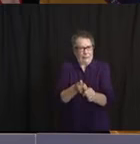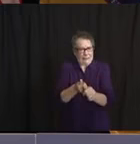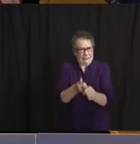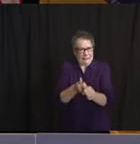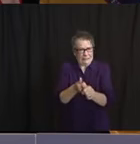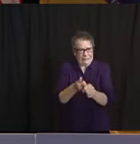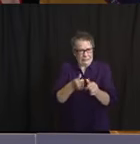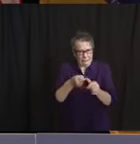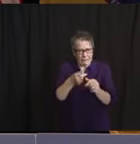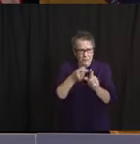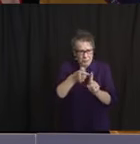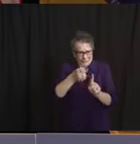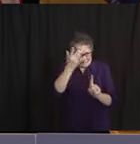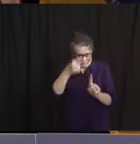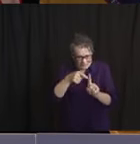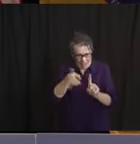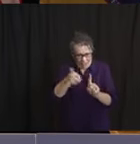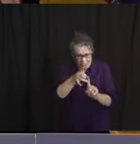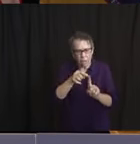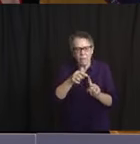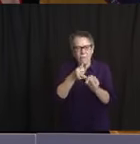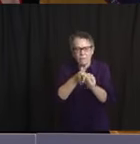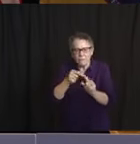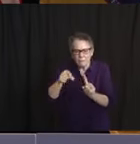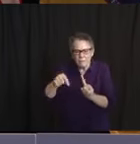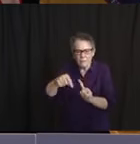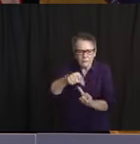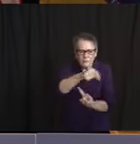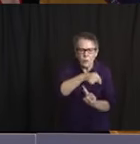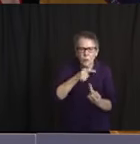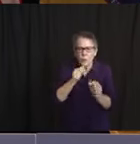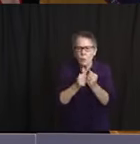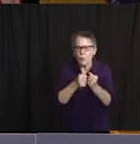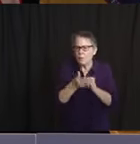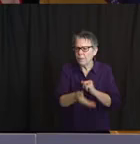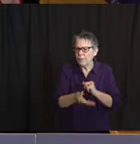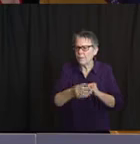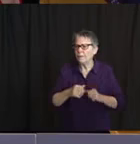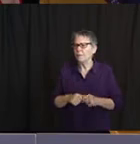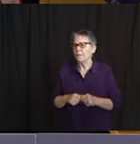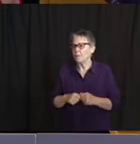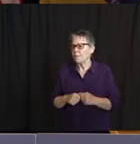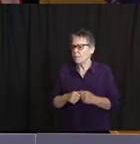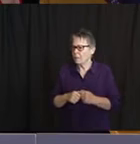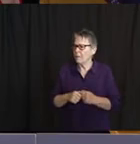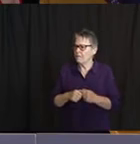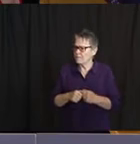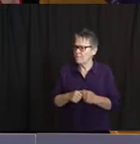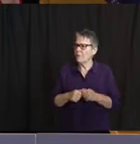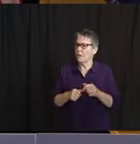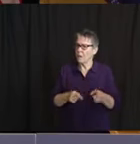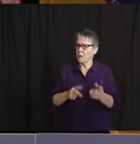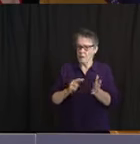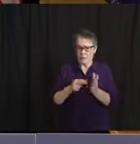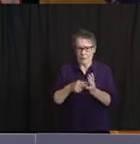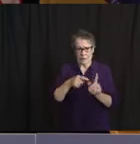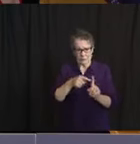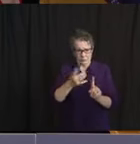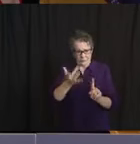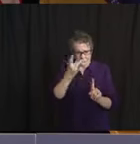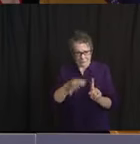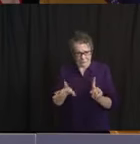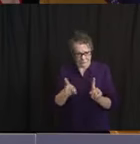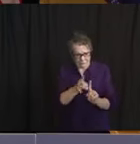actions can be taken. The Office of Homeland Security and Preparedness has alerted the department, however, about an